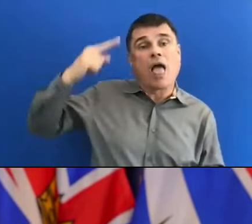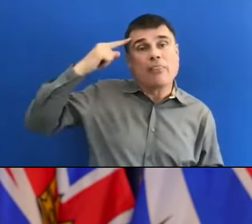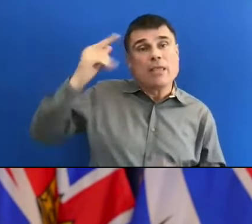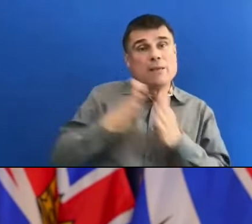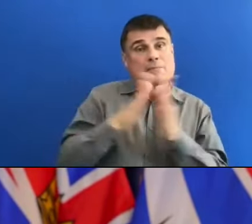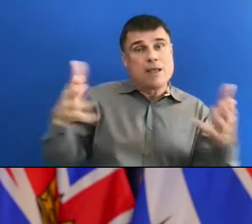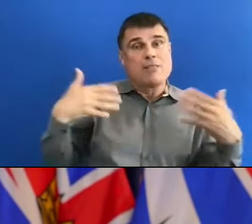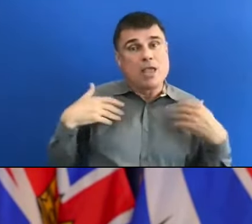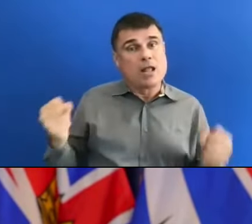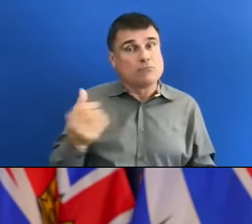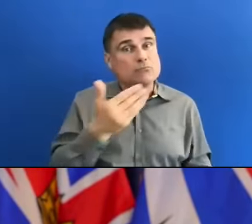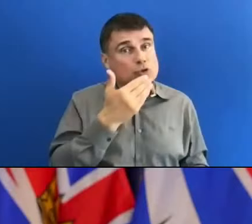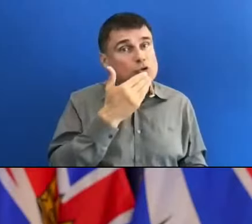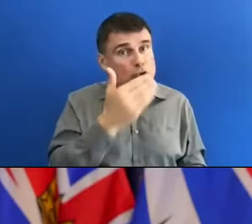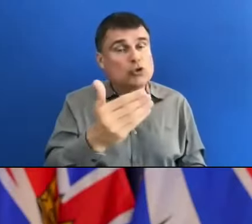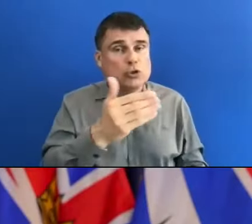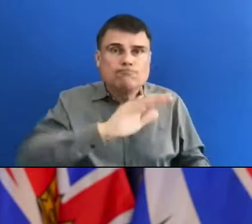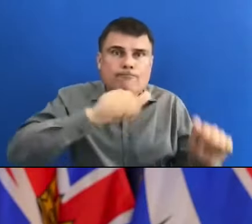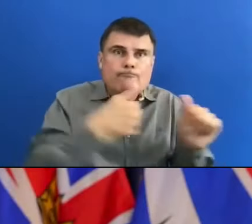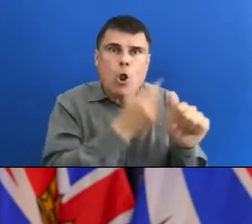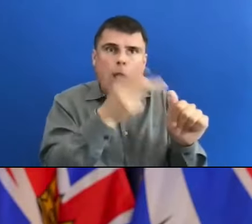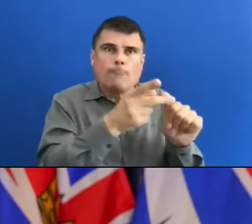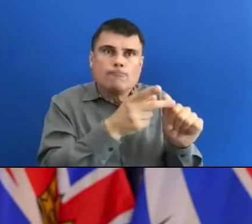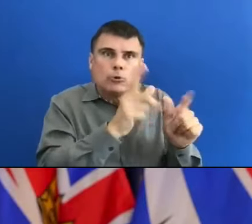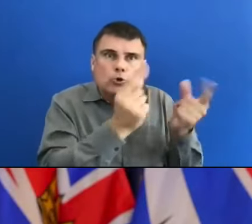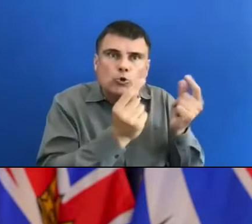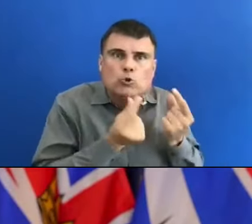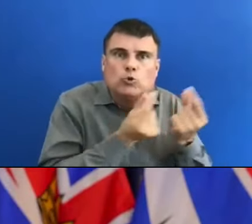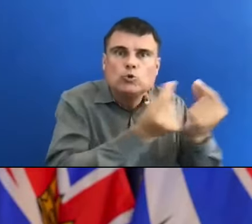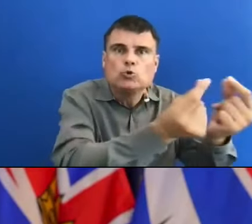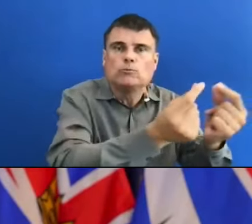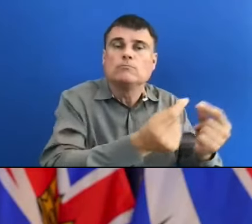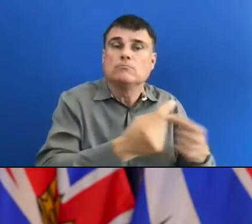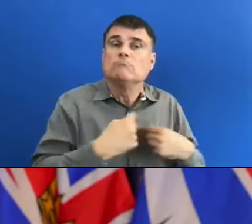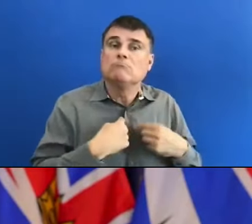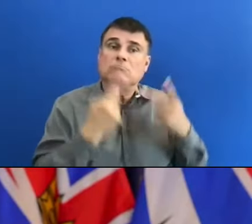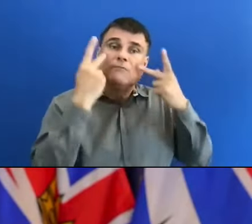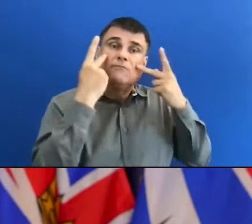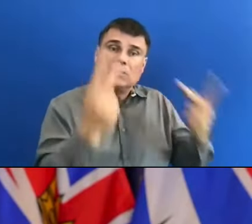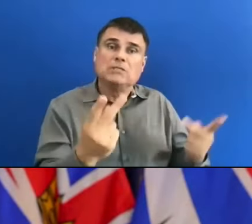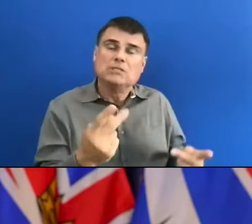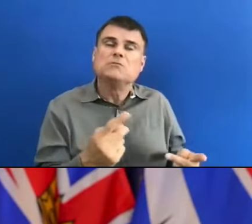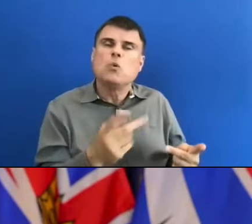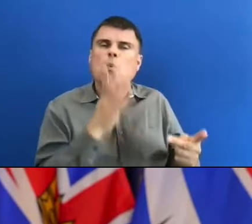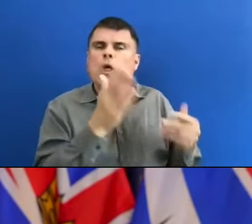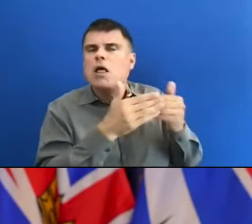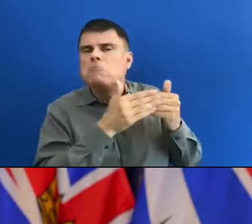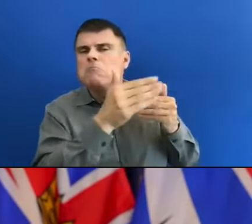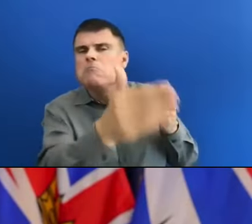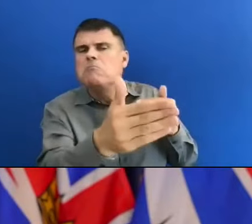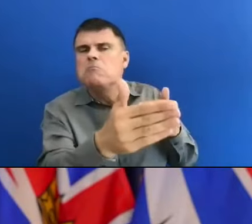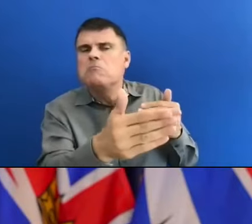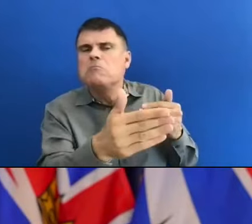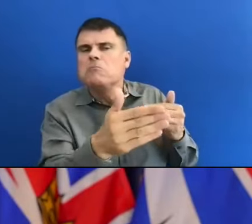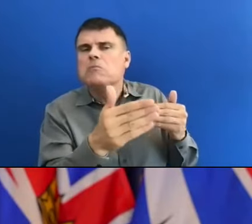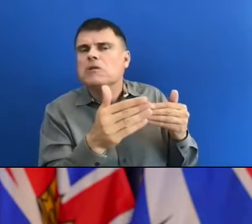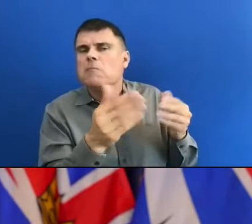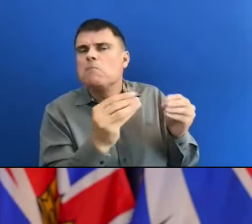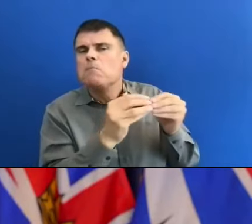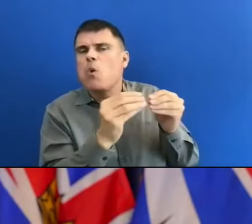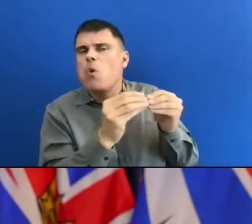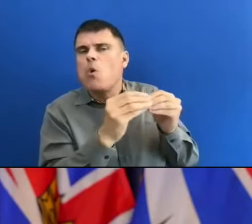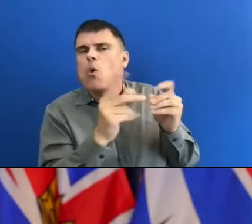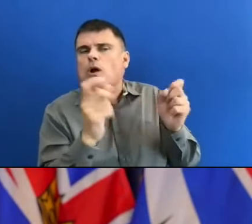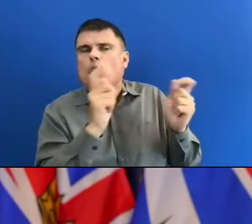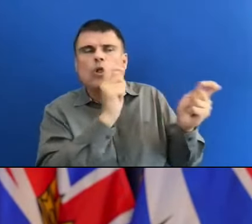with respect to visitations, you should expect to see even more steps in the coming days. And those